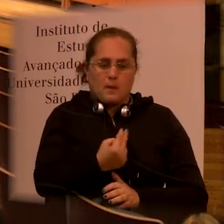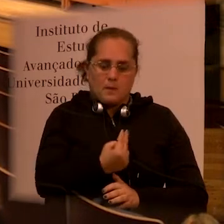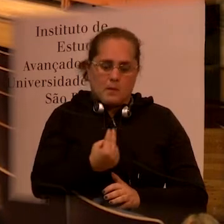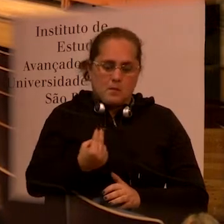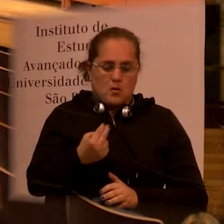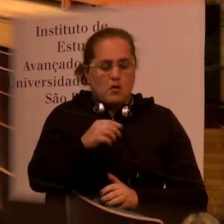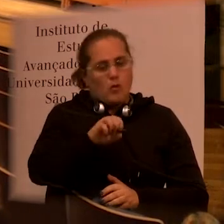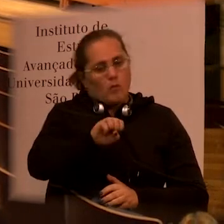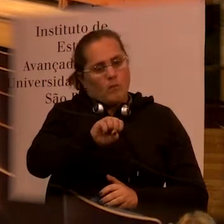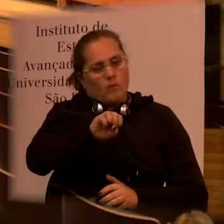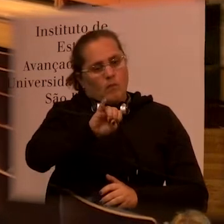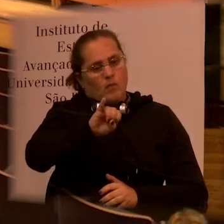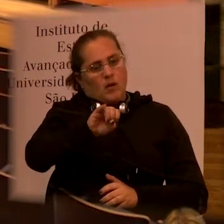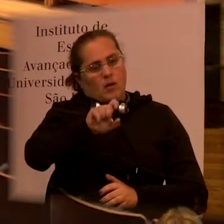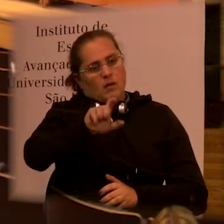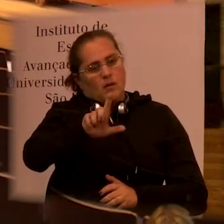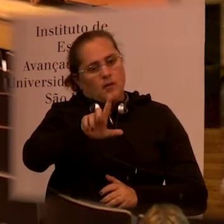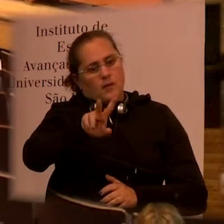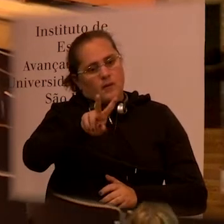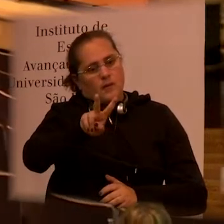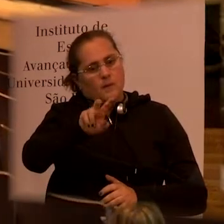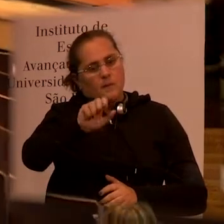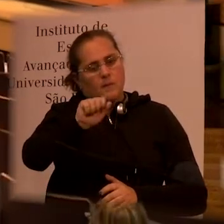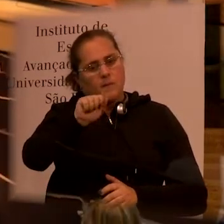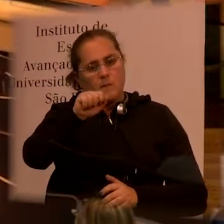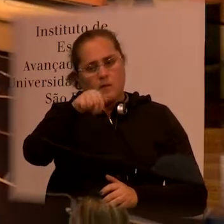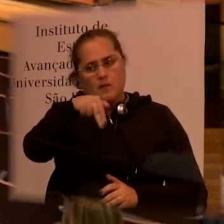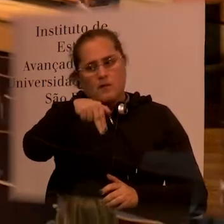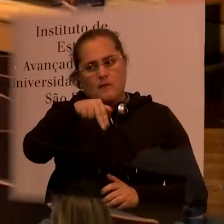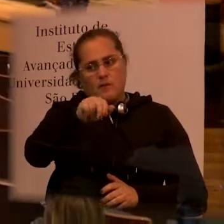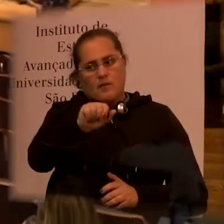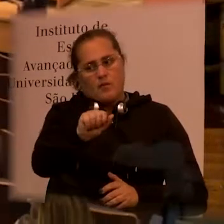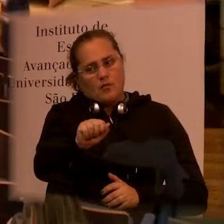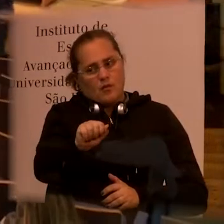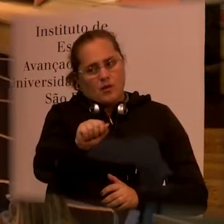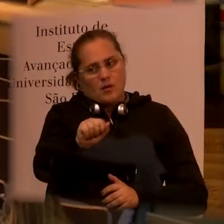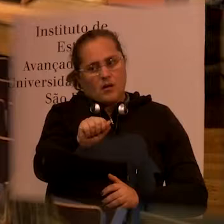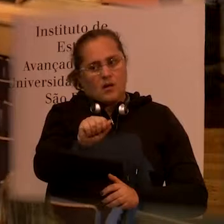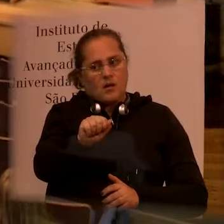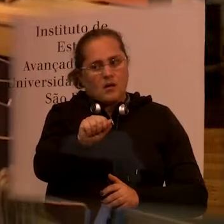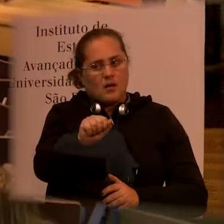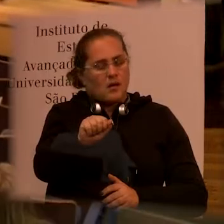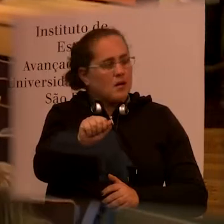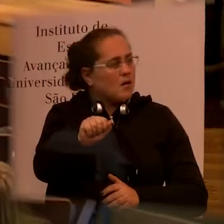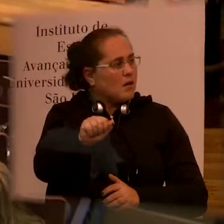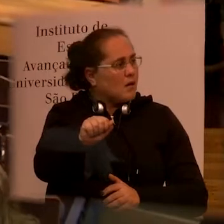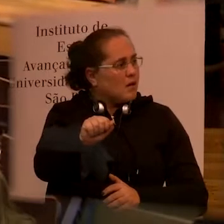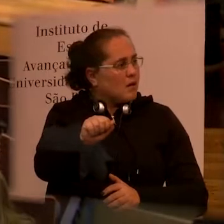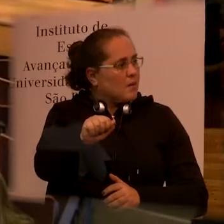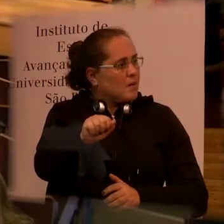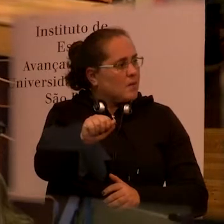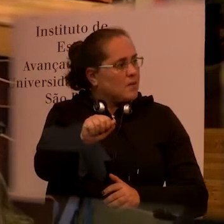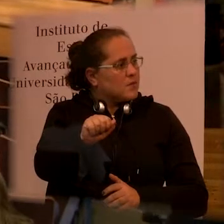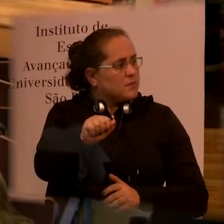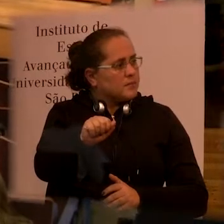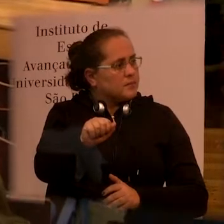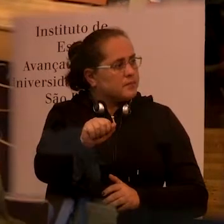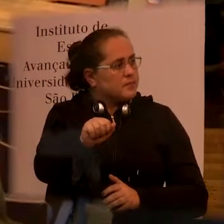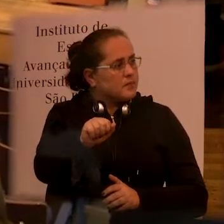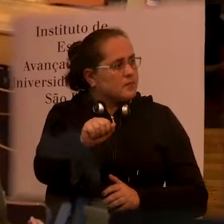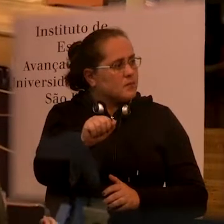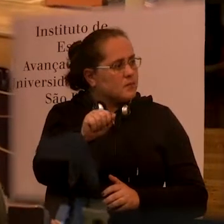my name is Silvana and I would like to ask the following question.